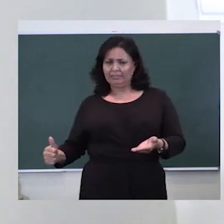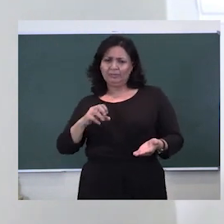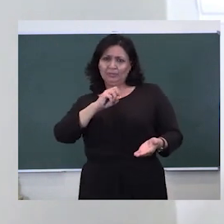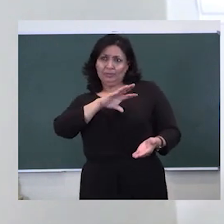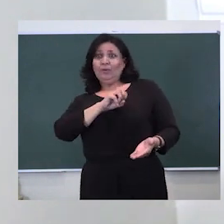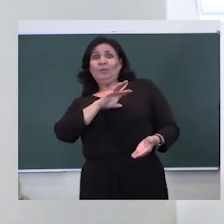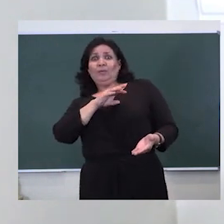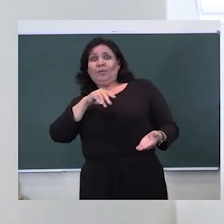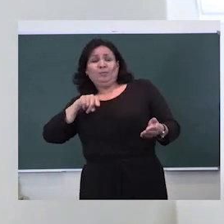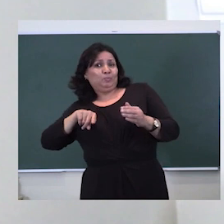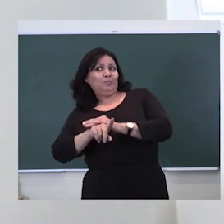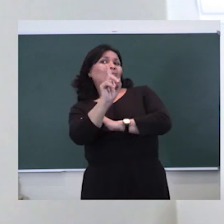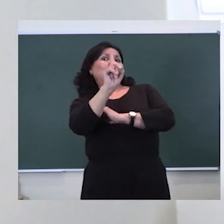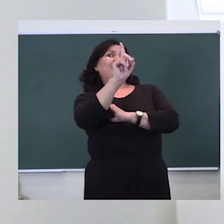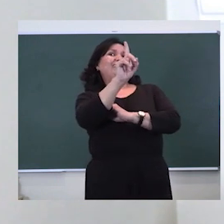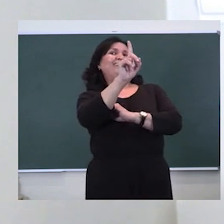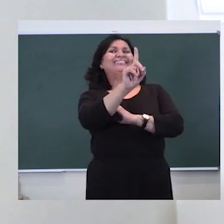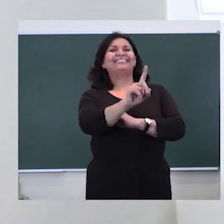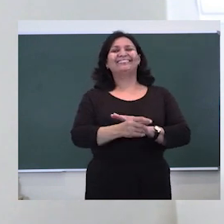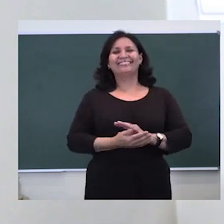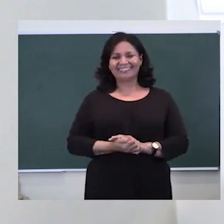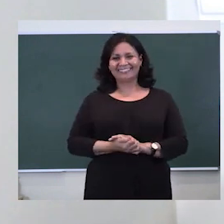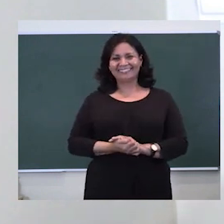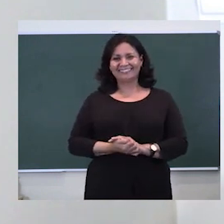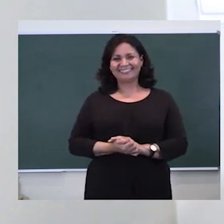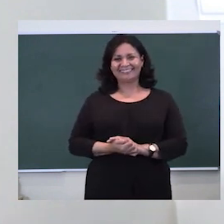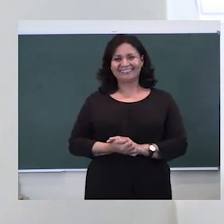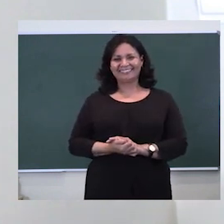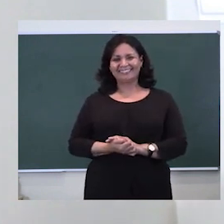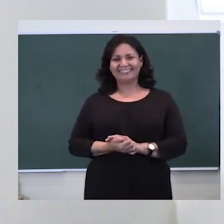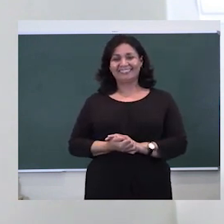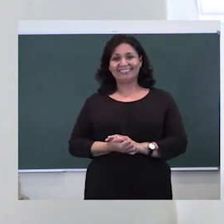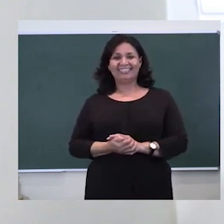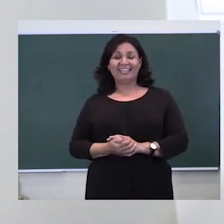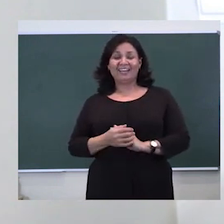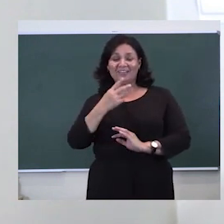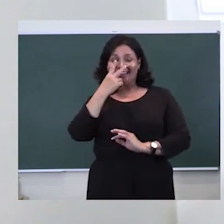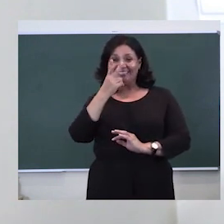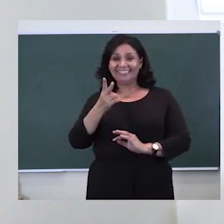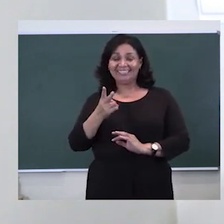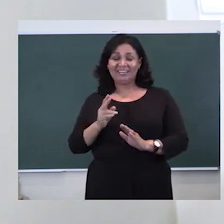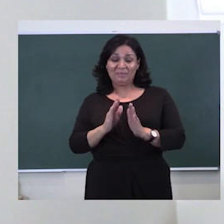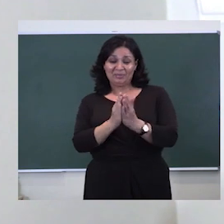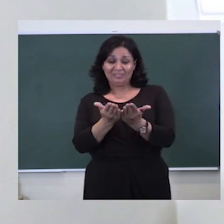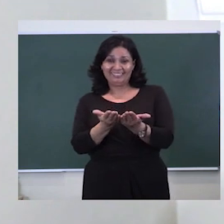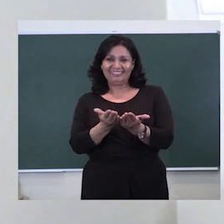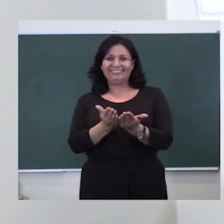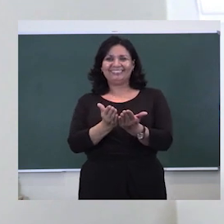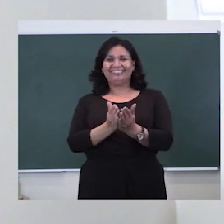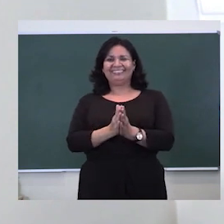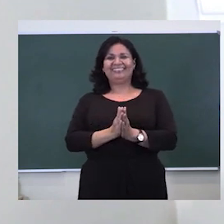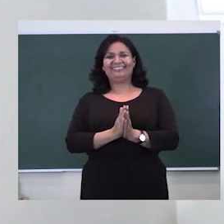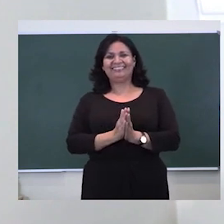frightened Miss Muffet away. Now I'm sure you can see it in your books. How